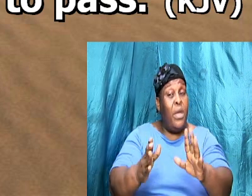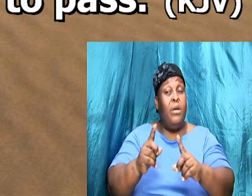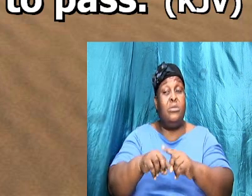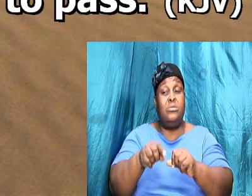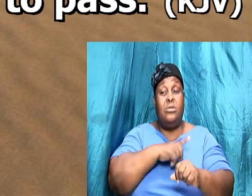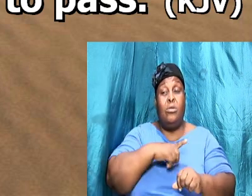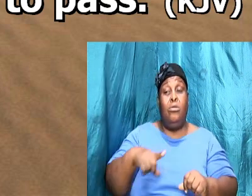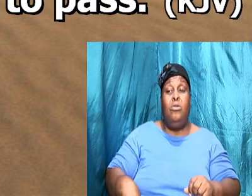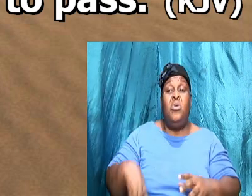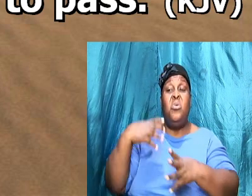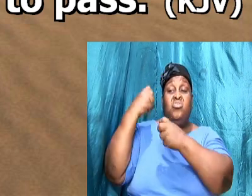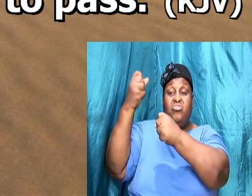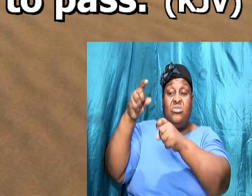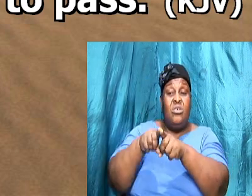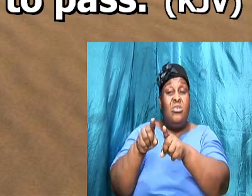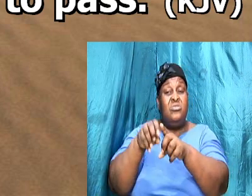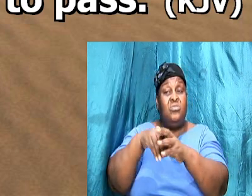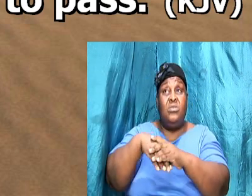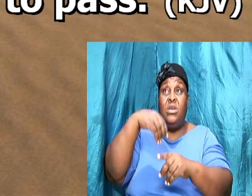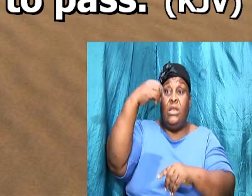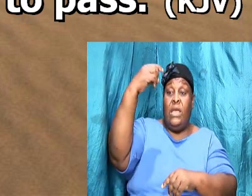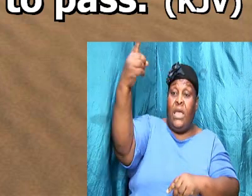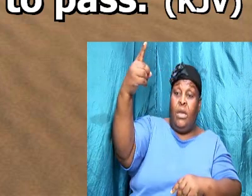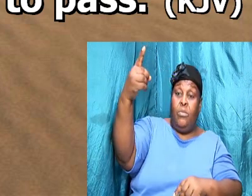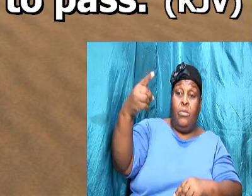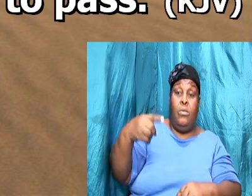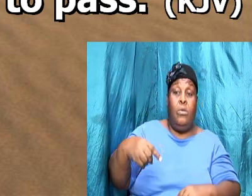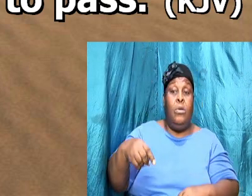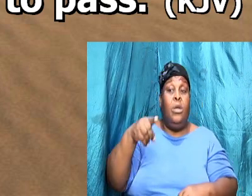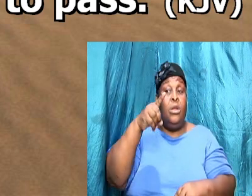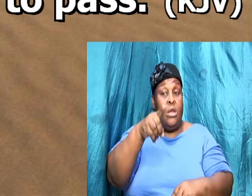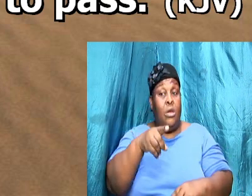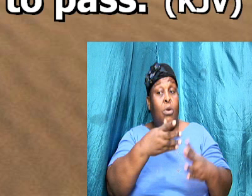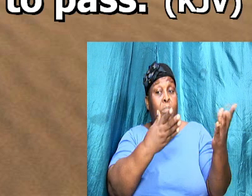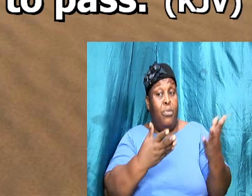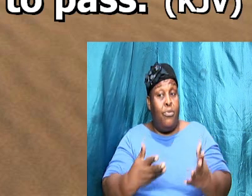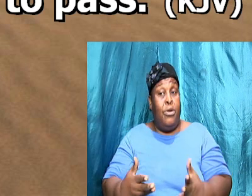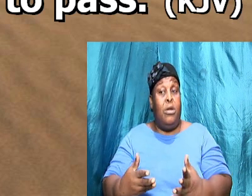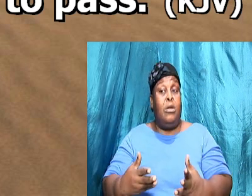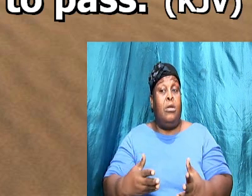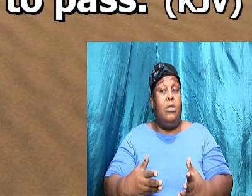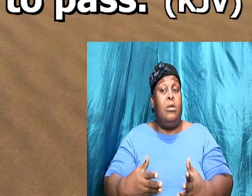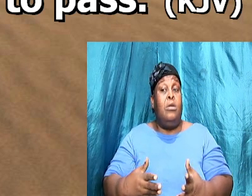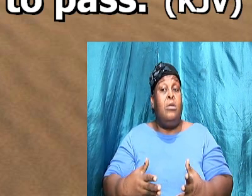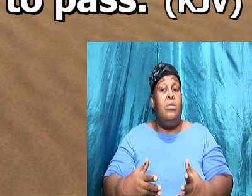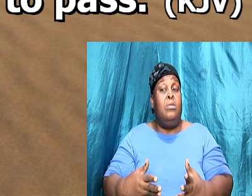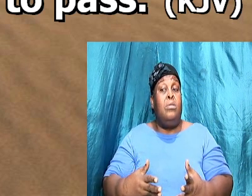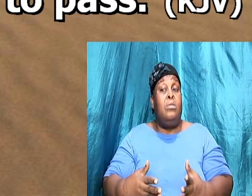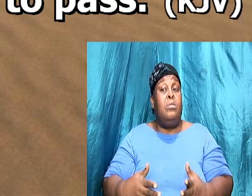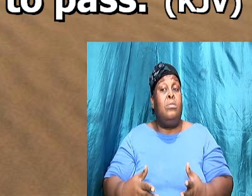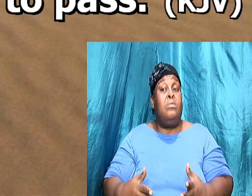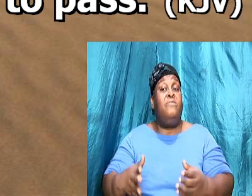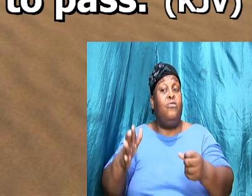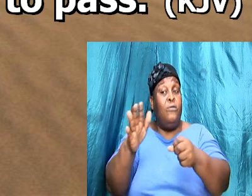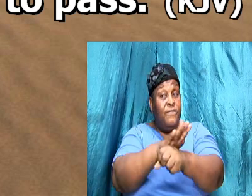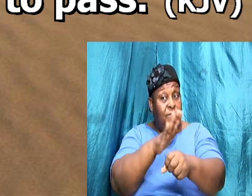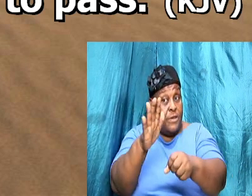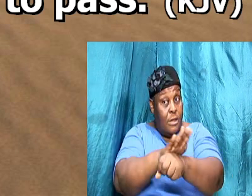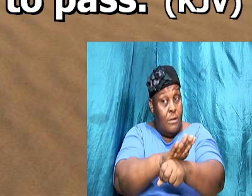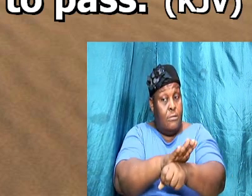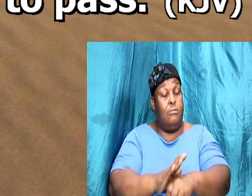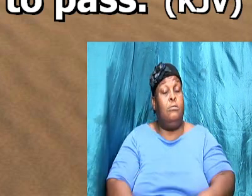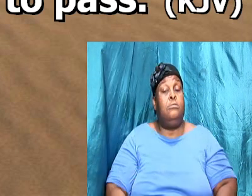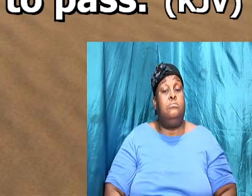trust also in him and he shall bring it